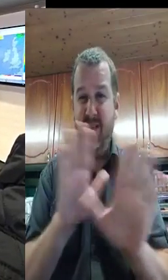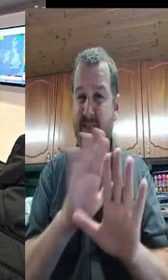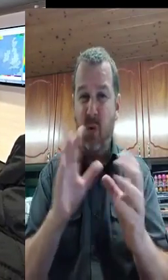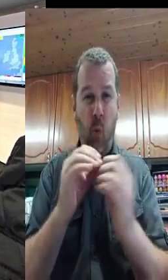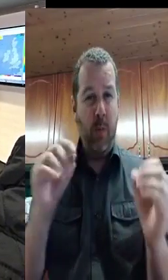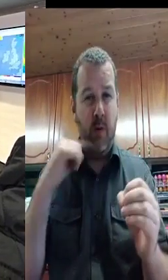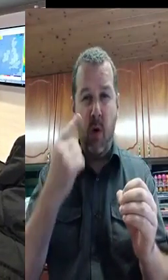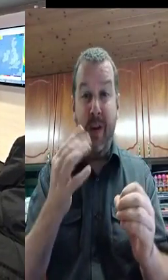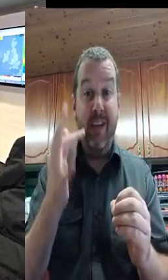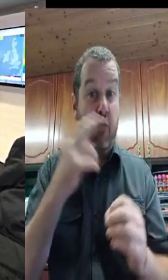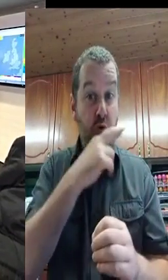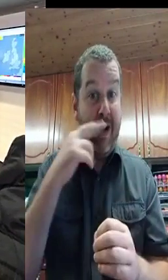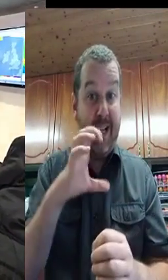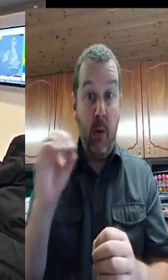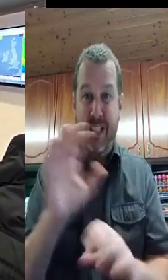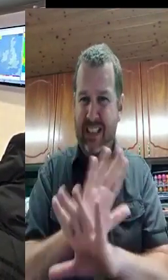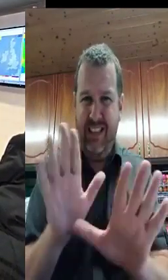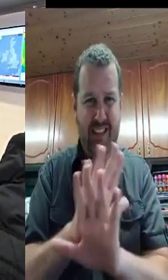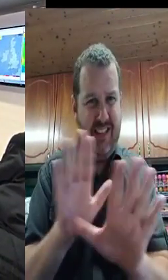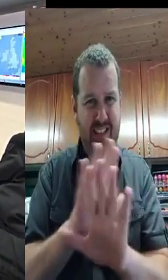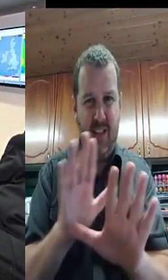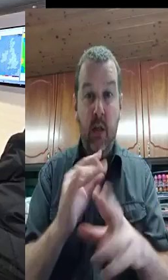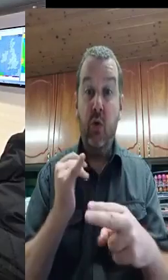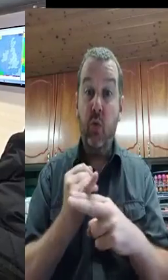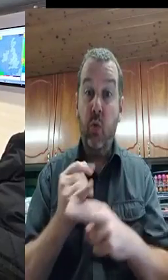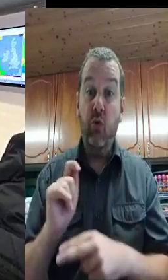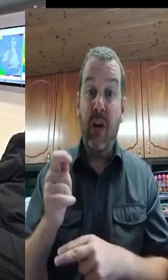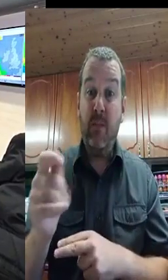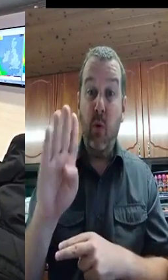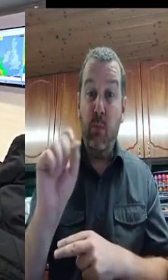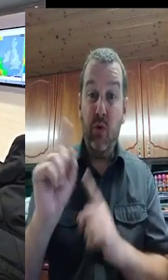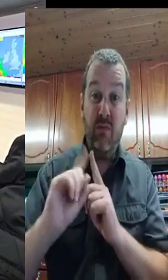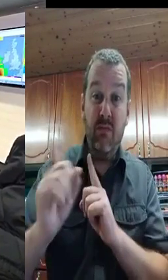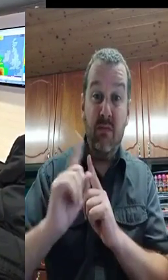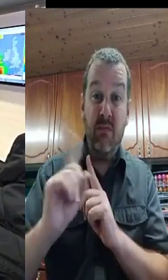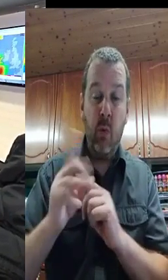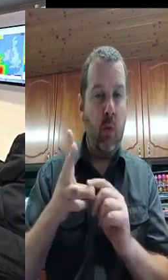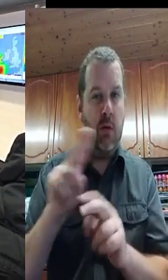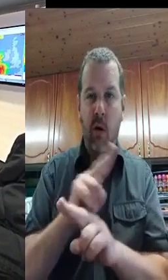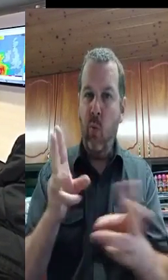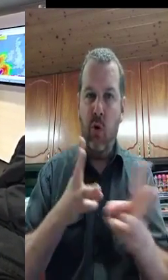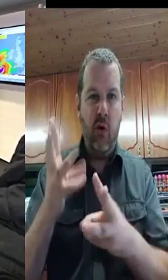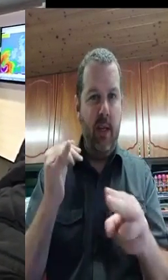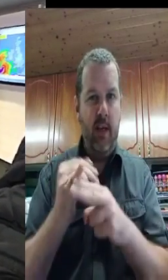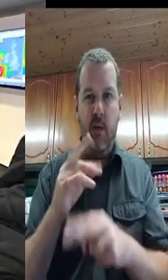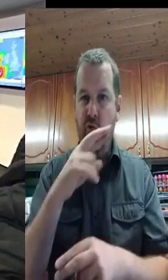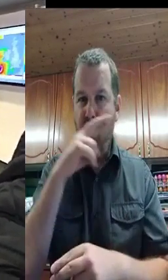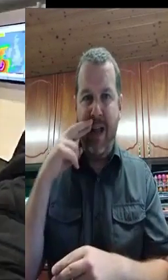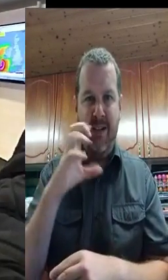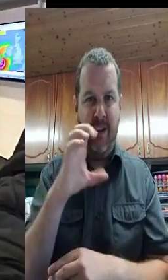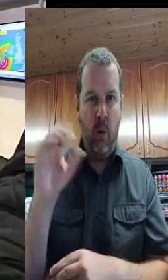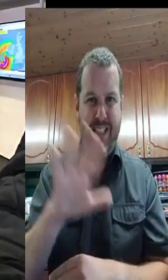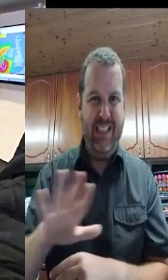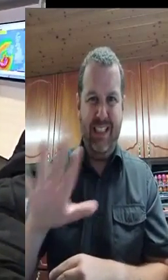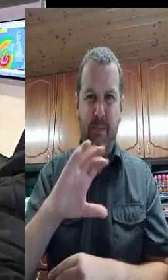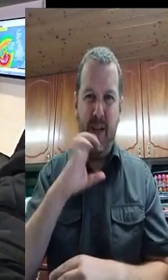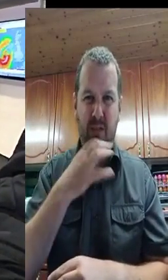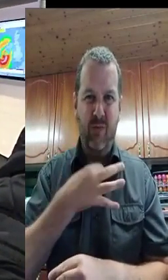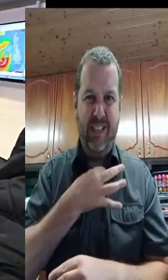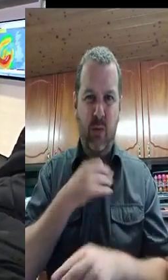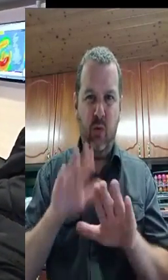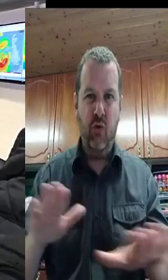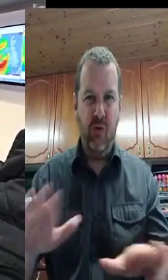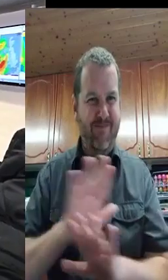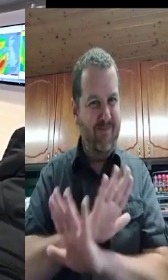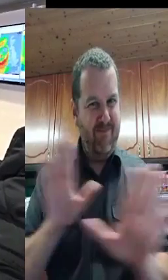great care, and my colleagues here, we will call a number of people to speak, to take about safety messages that we want people and